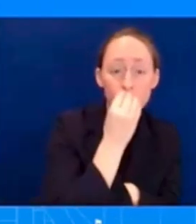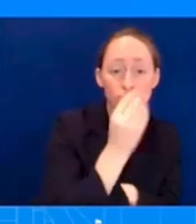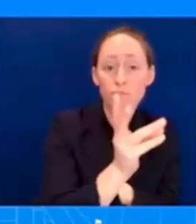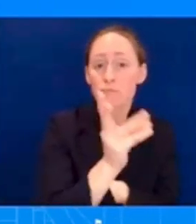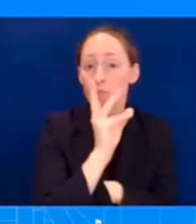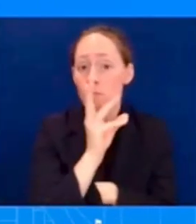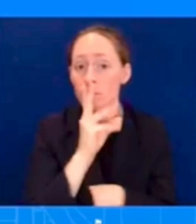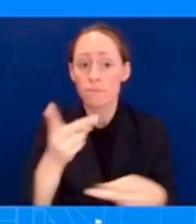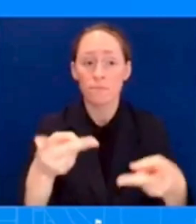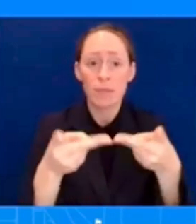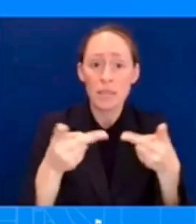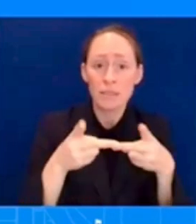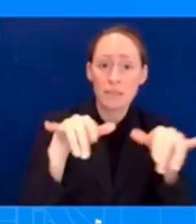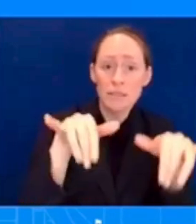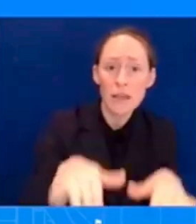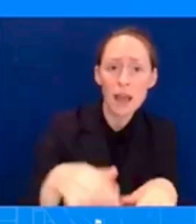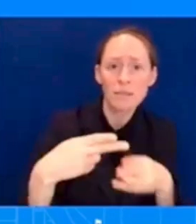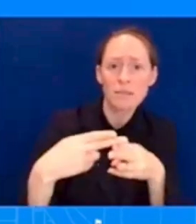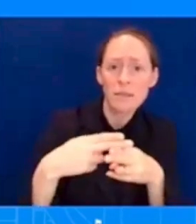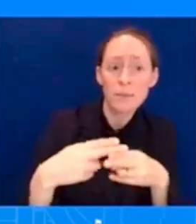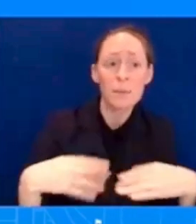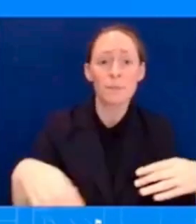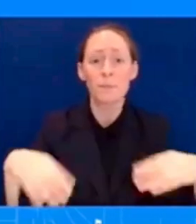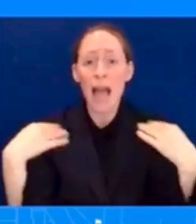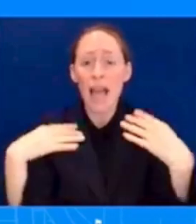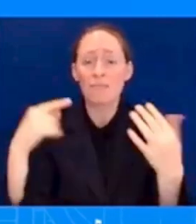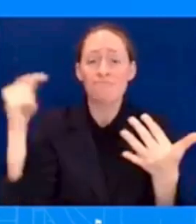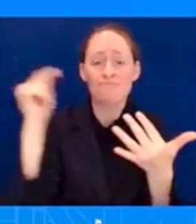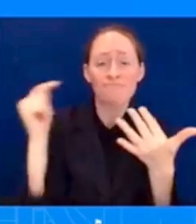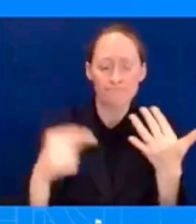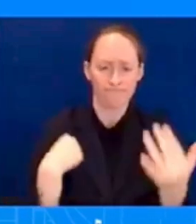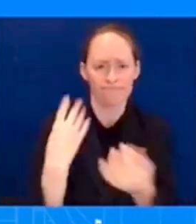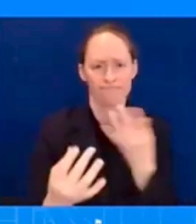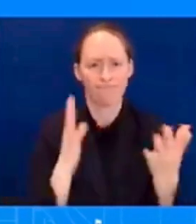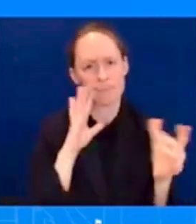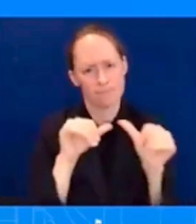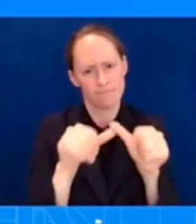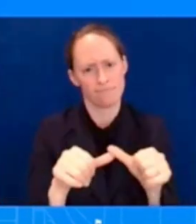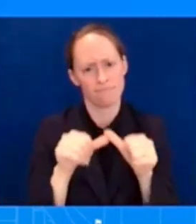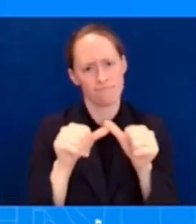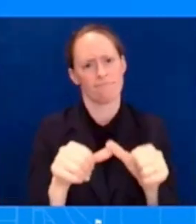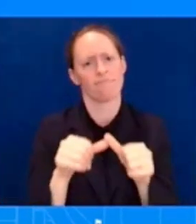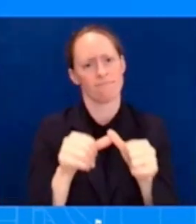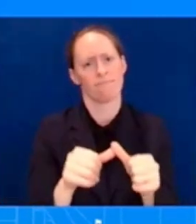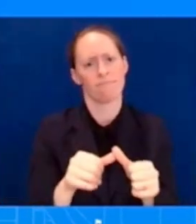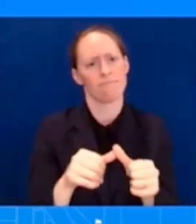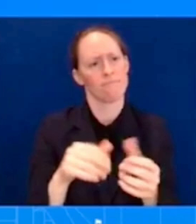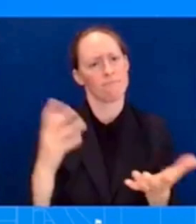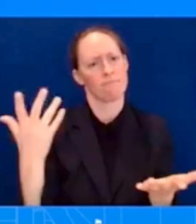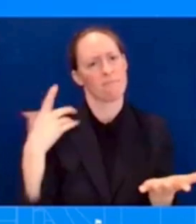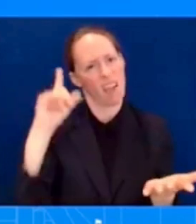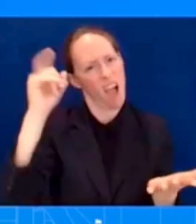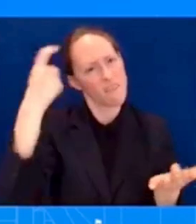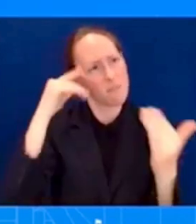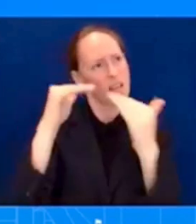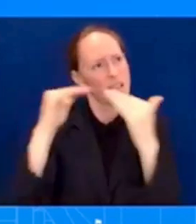continue to do a whole-of-government response in Hawaii and Maui, specifically, to make sure that they have everything that they need.